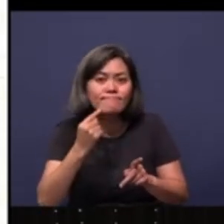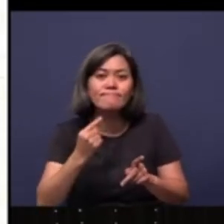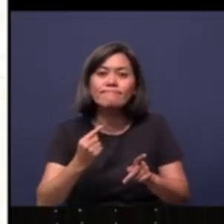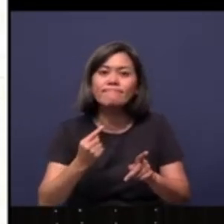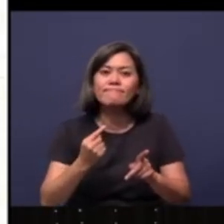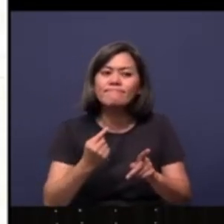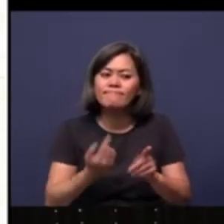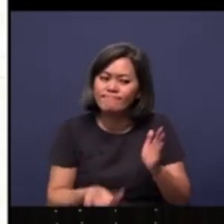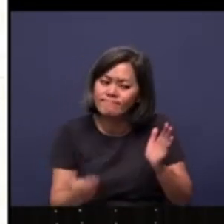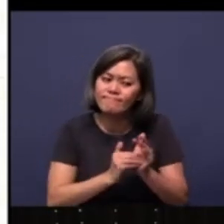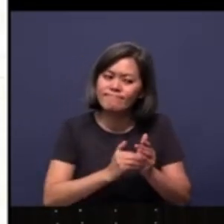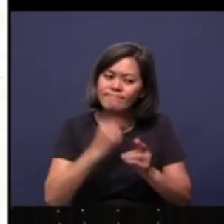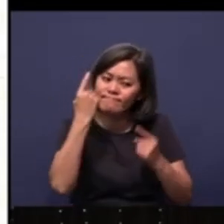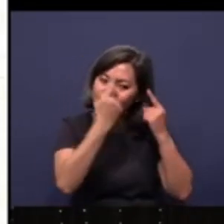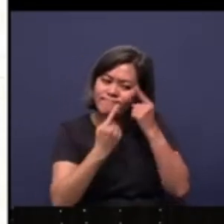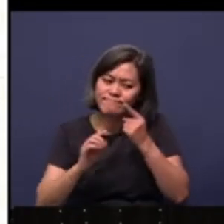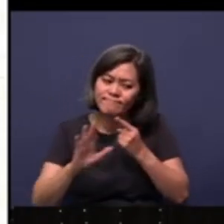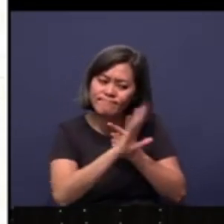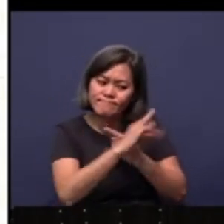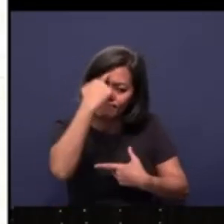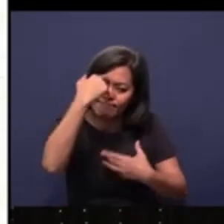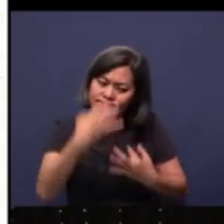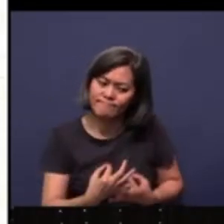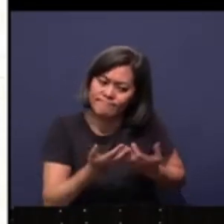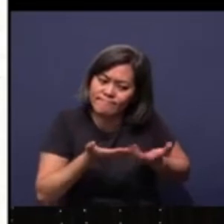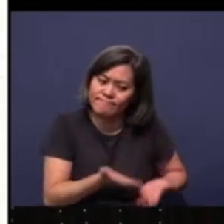Reconsider your life choices, O people,